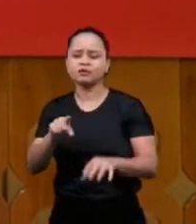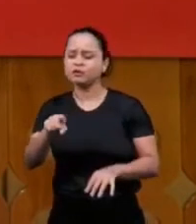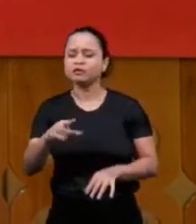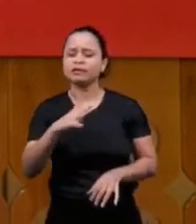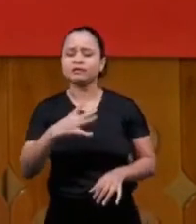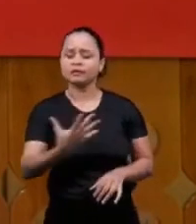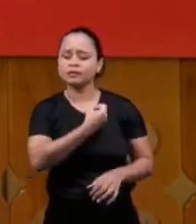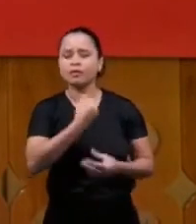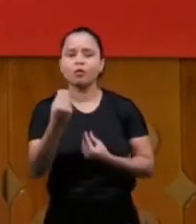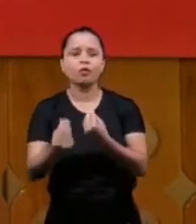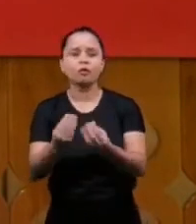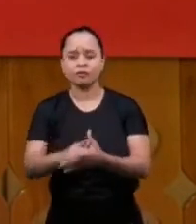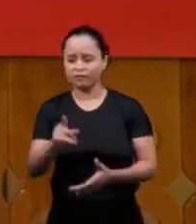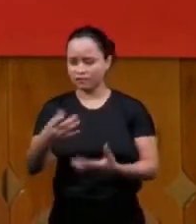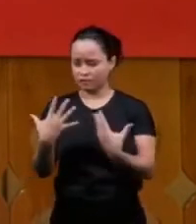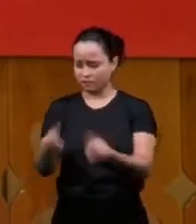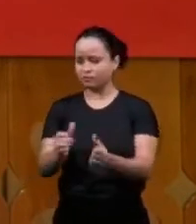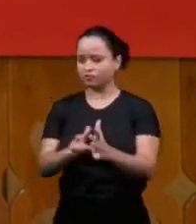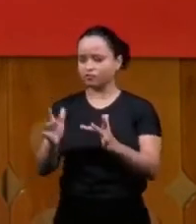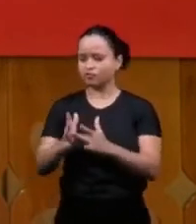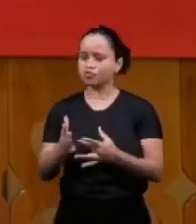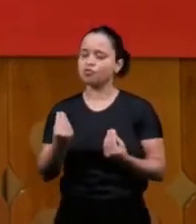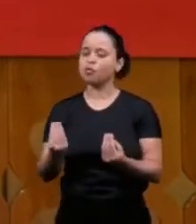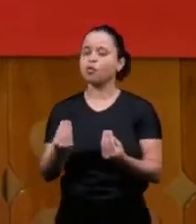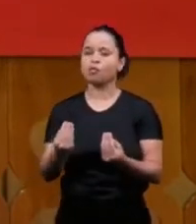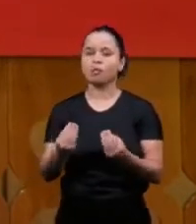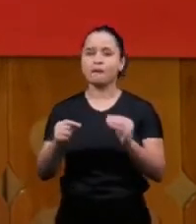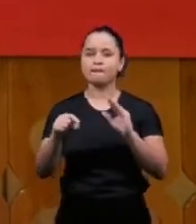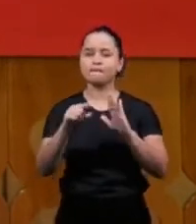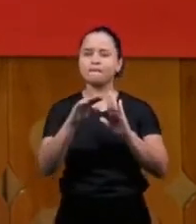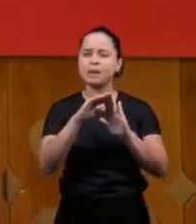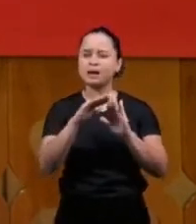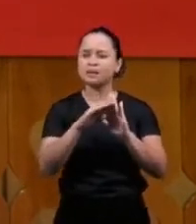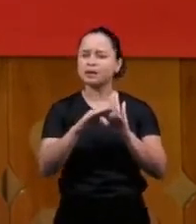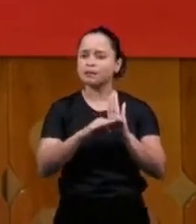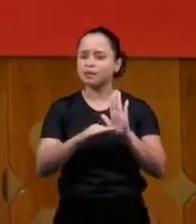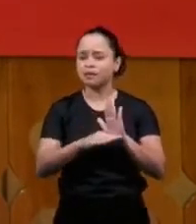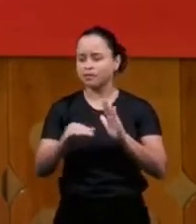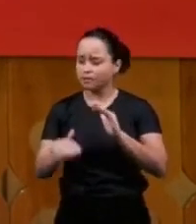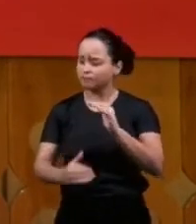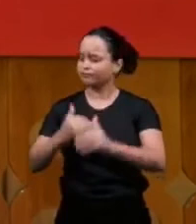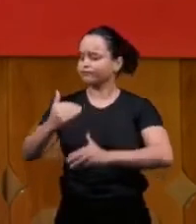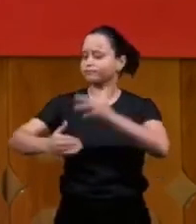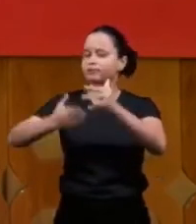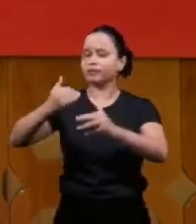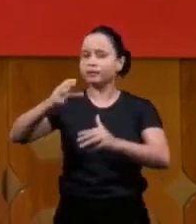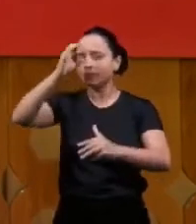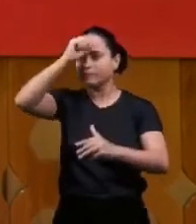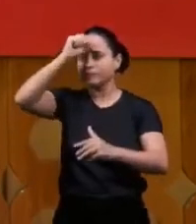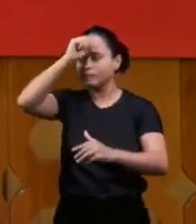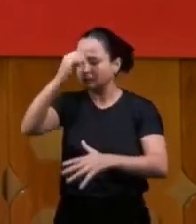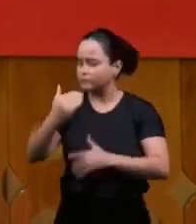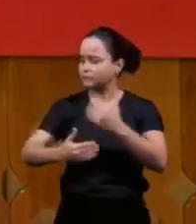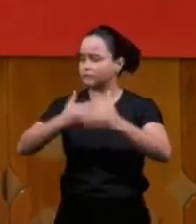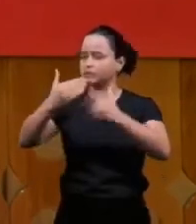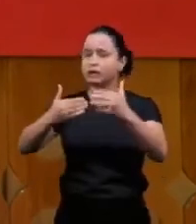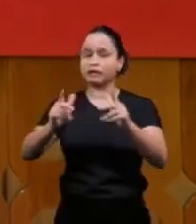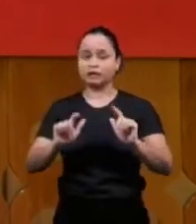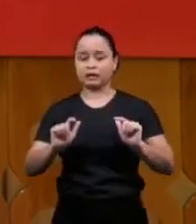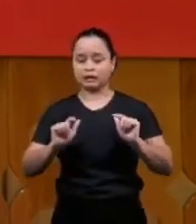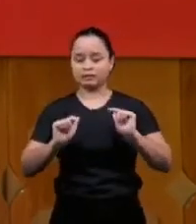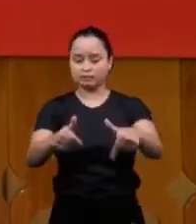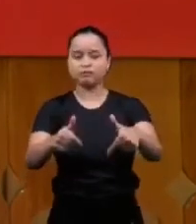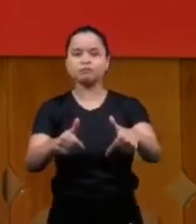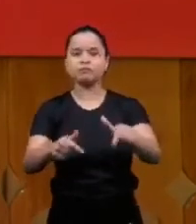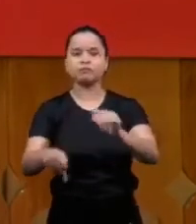accept Jesus how do you accept Jesus how does this happen you grow you are developed there is a process there's an act there's a